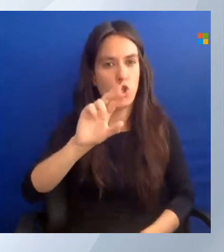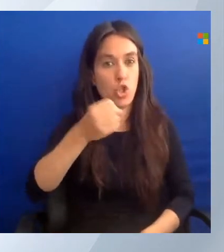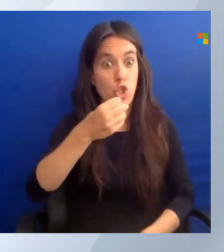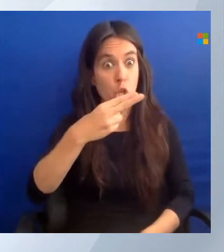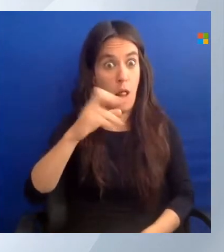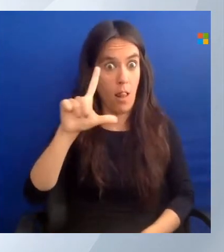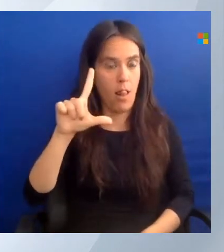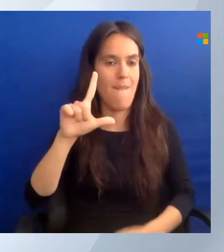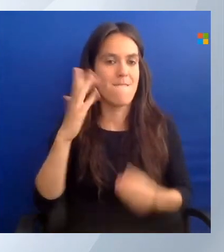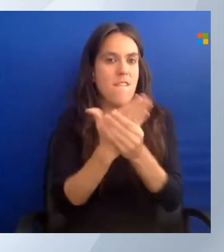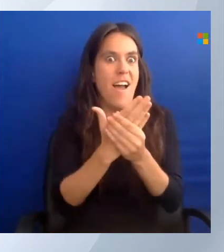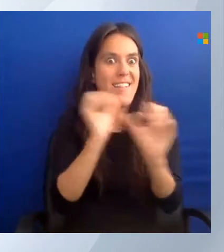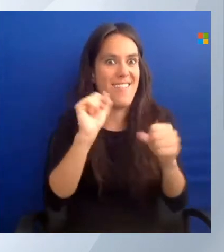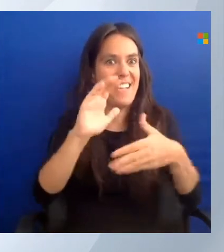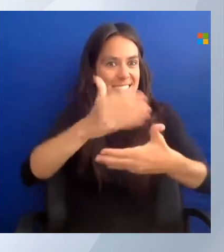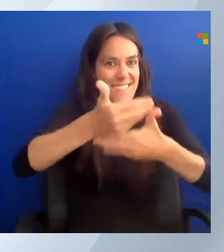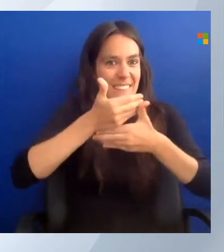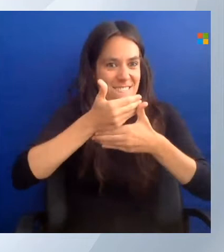Close that editor.